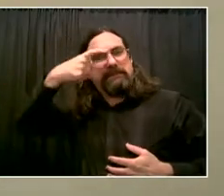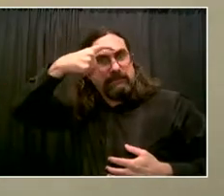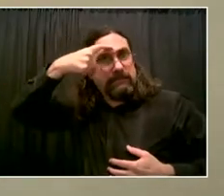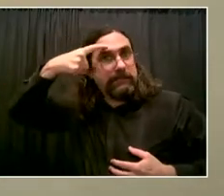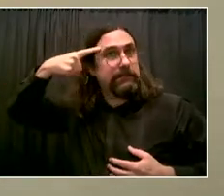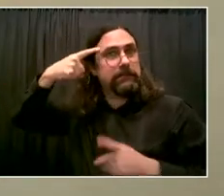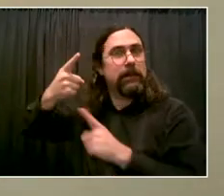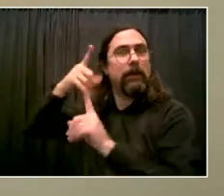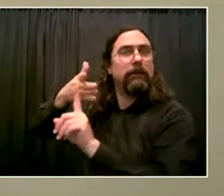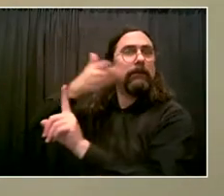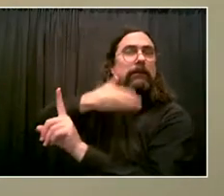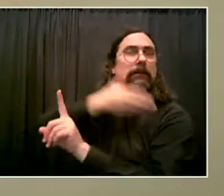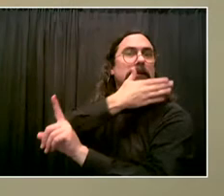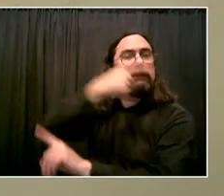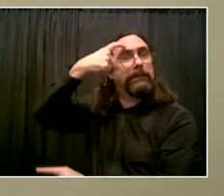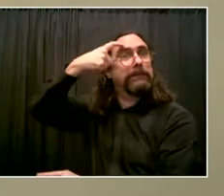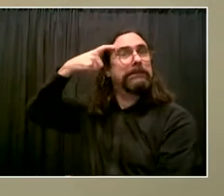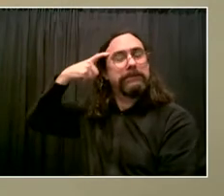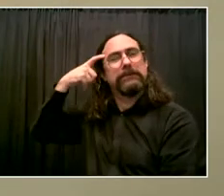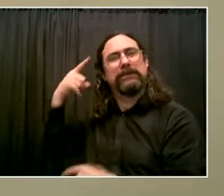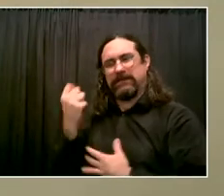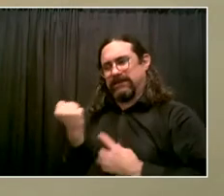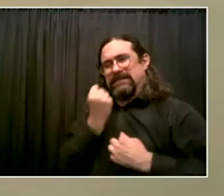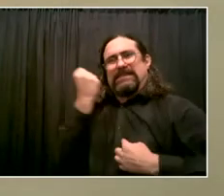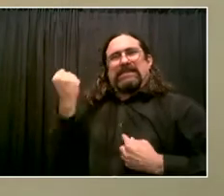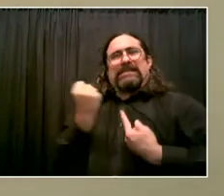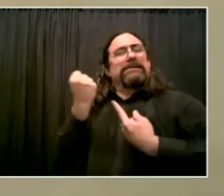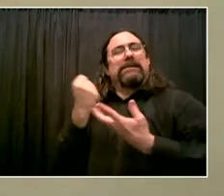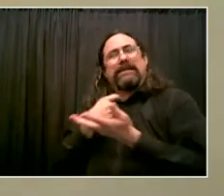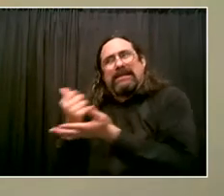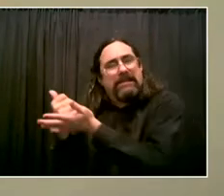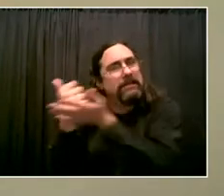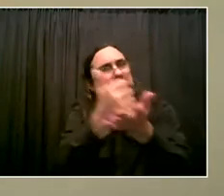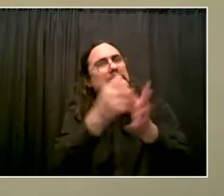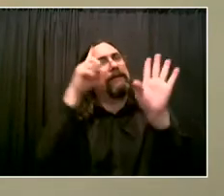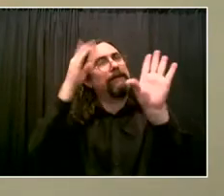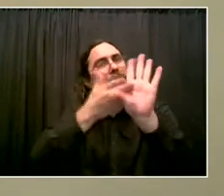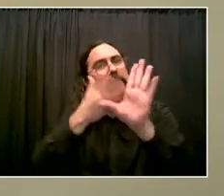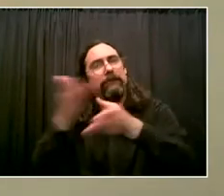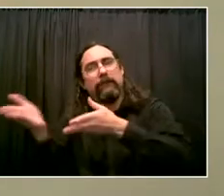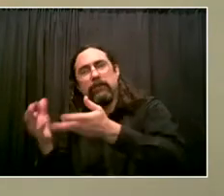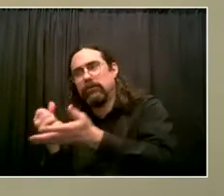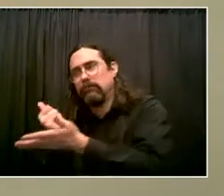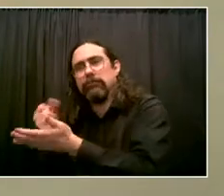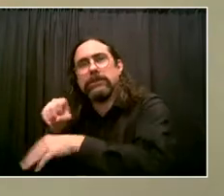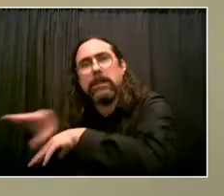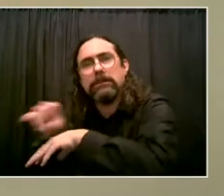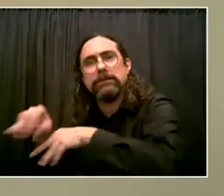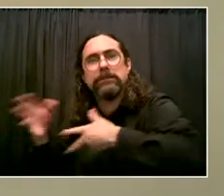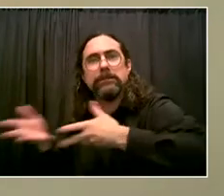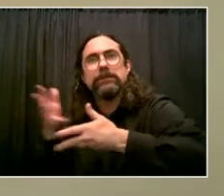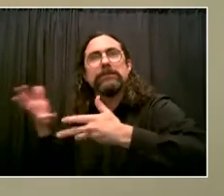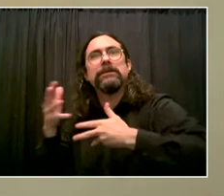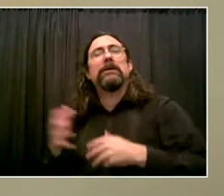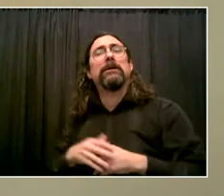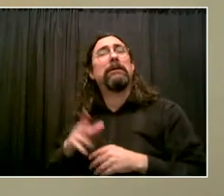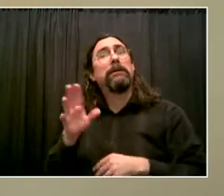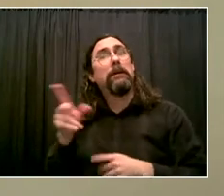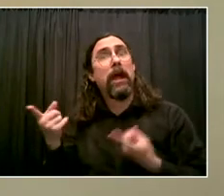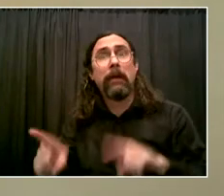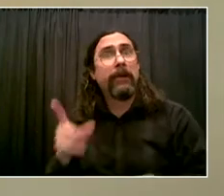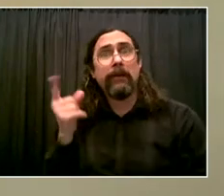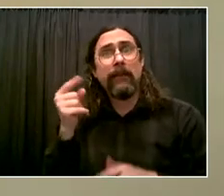And I think he's not an aberration. He's the norm. We can do this for everyone. But I think putting the resources where we need them,